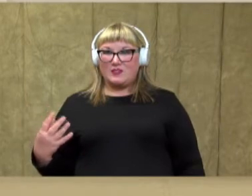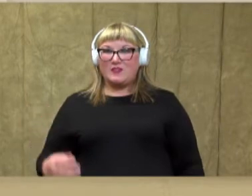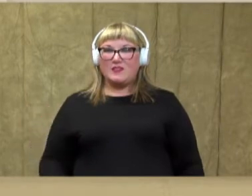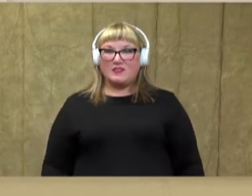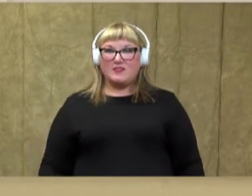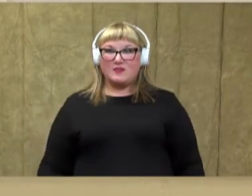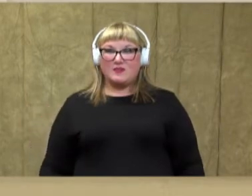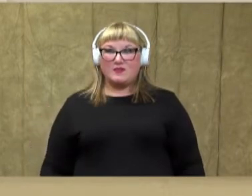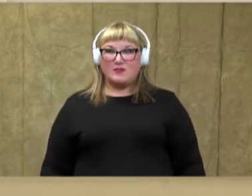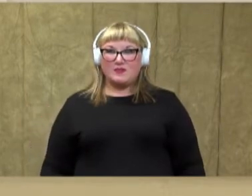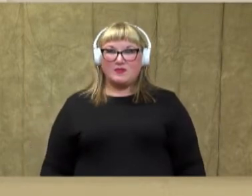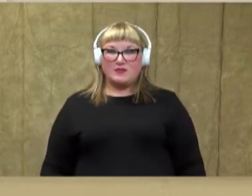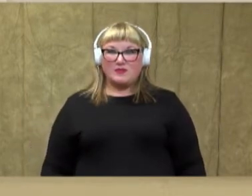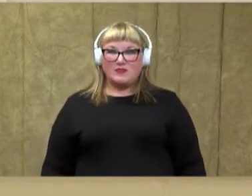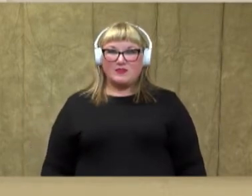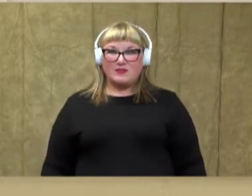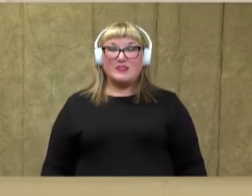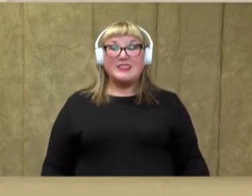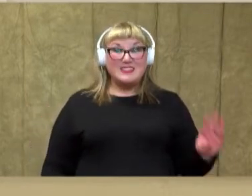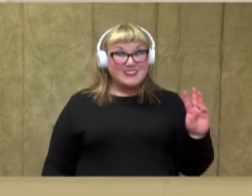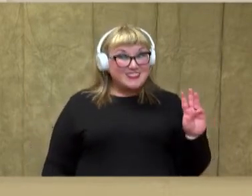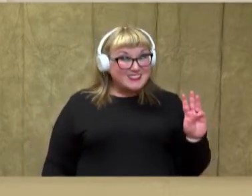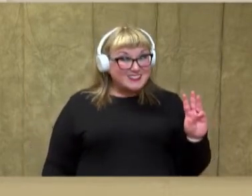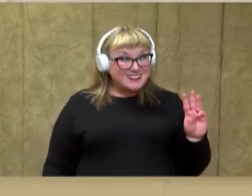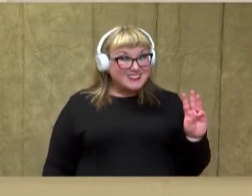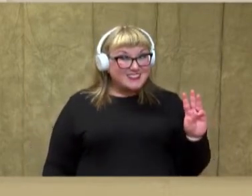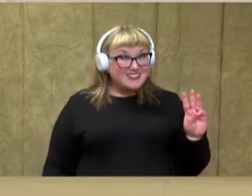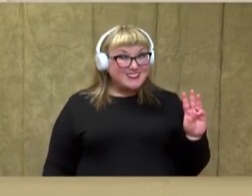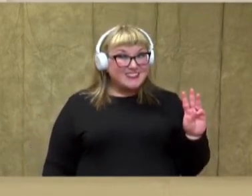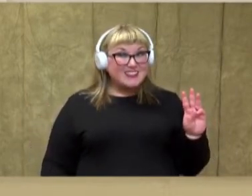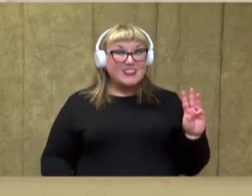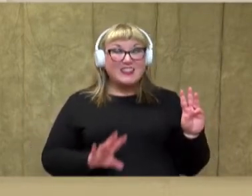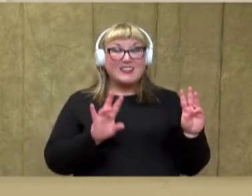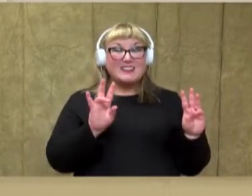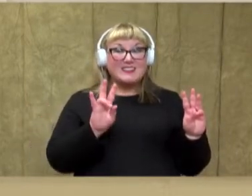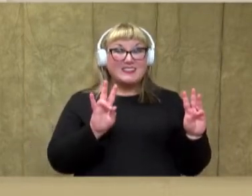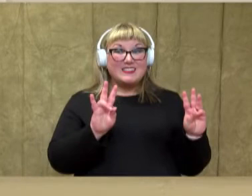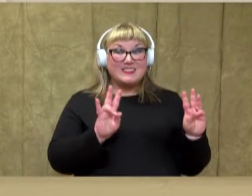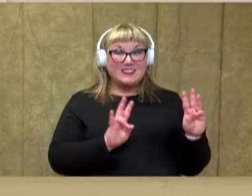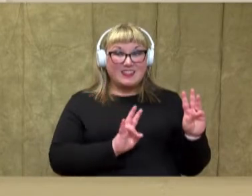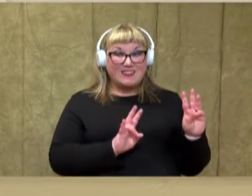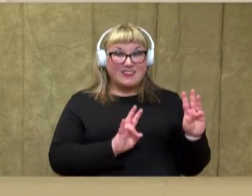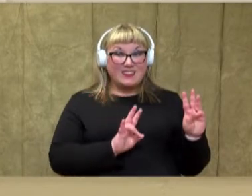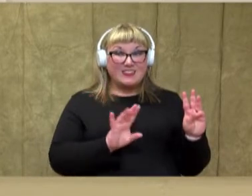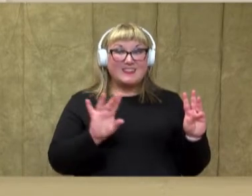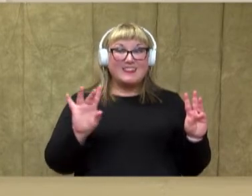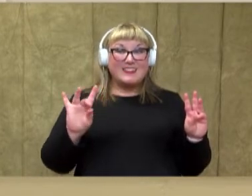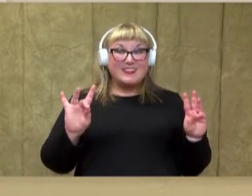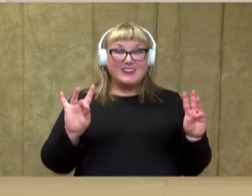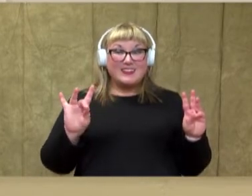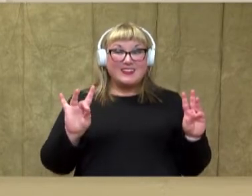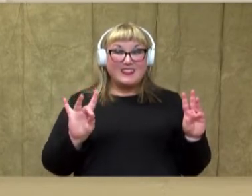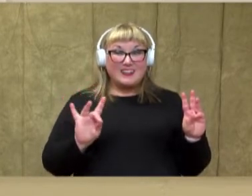4. Let's try 6. 6, 7,